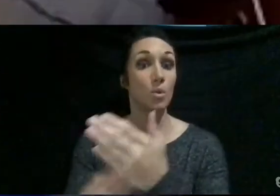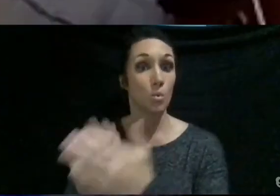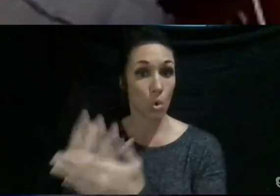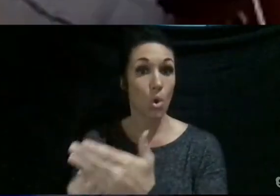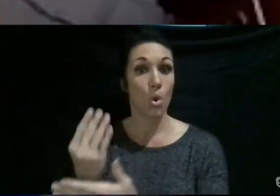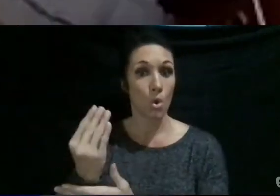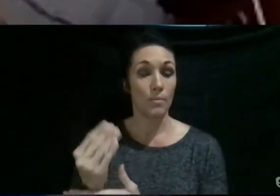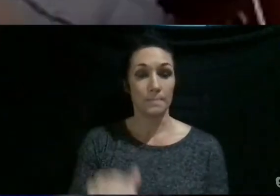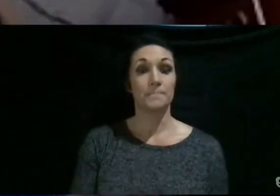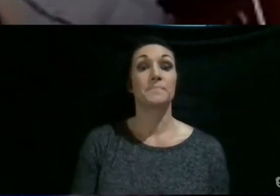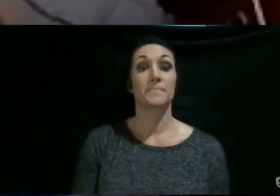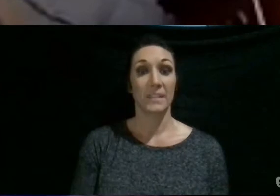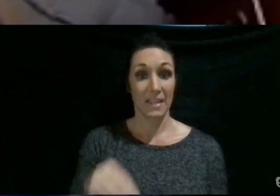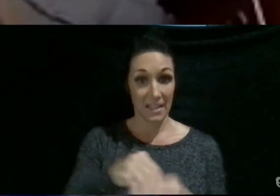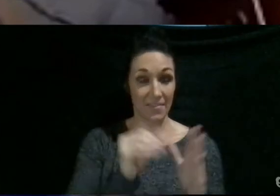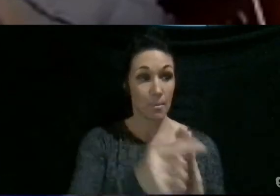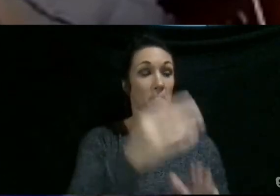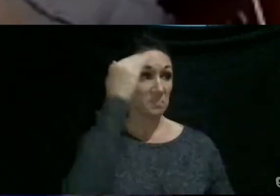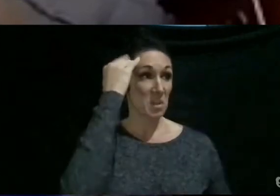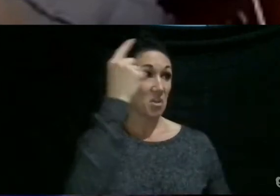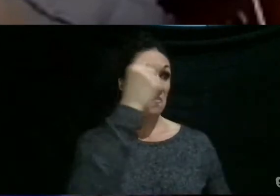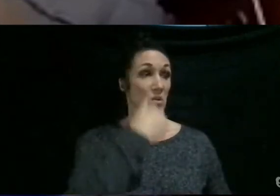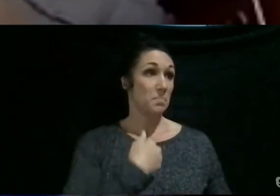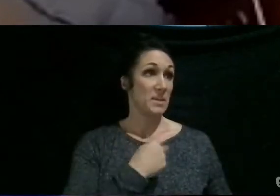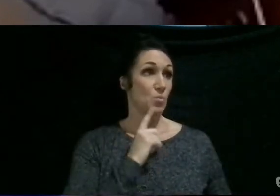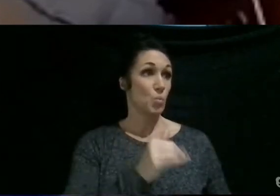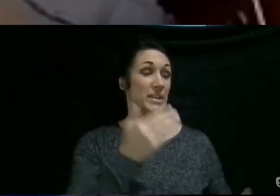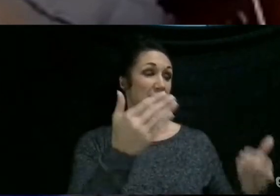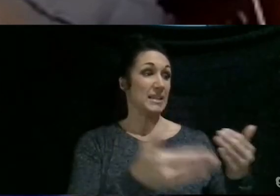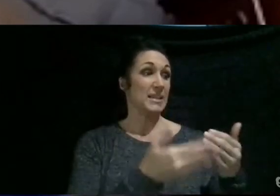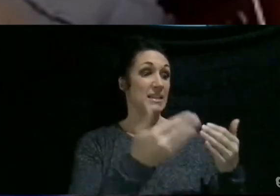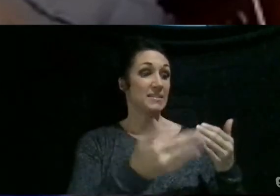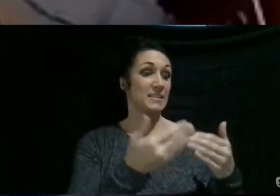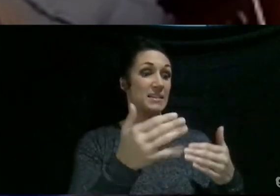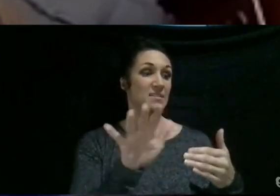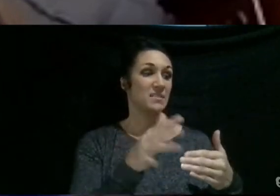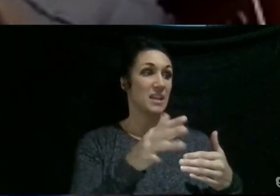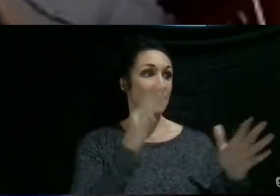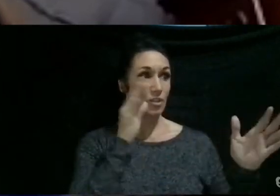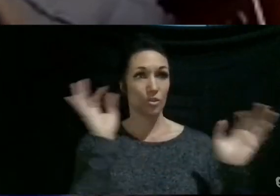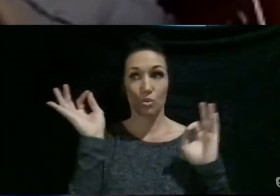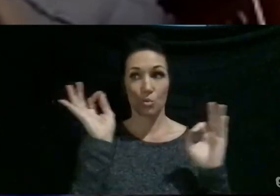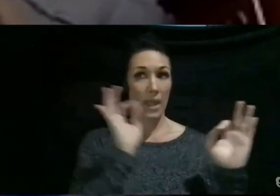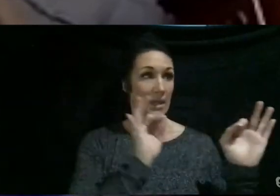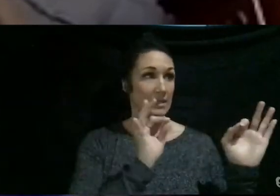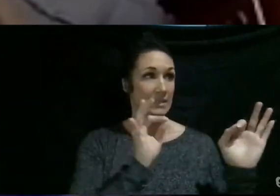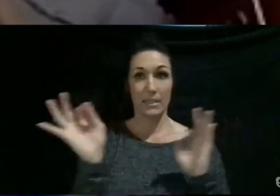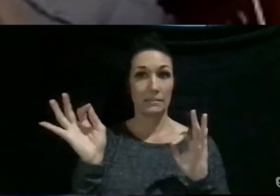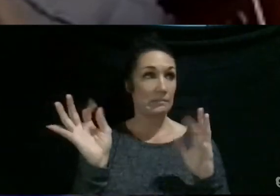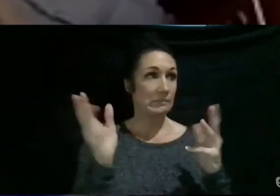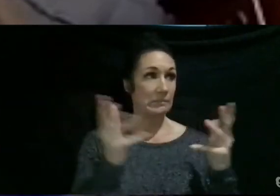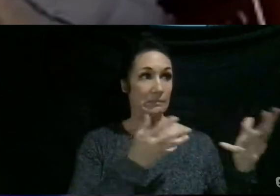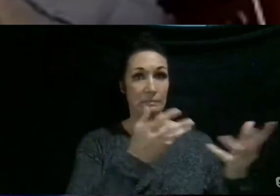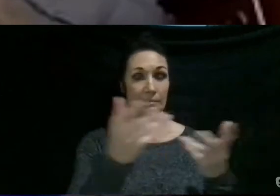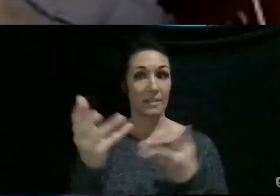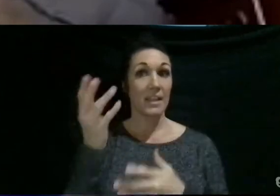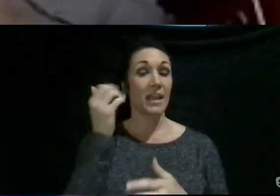moment. Sure. I know for me, it's just, it's really easy to get kind of distracted by everyday life,